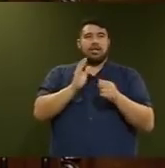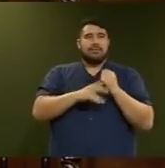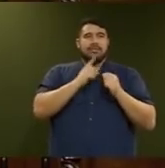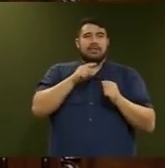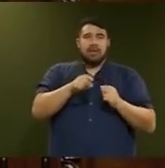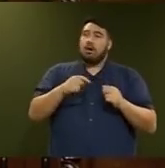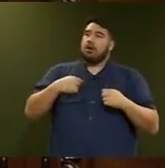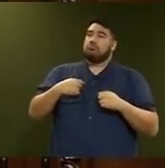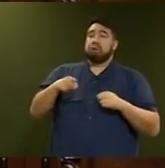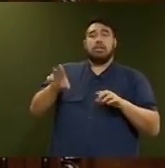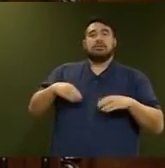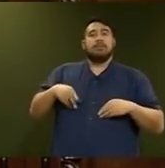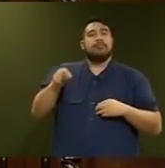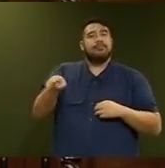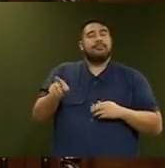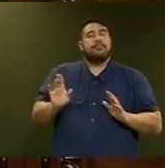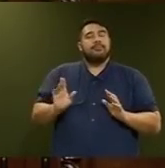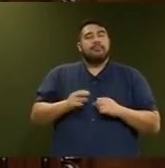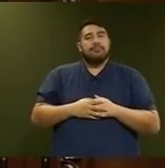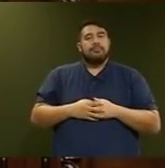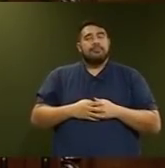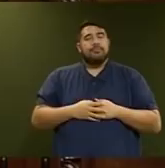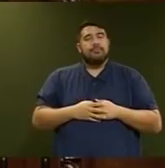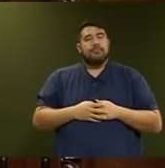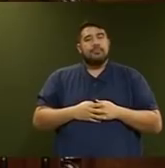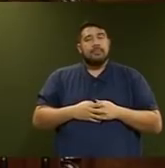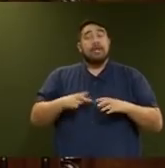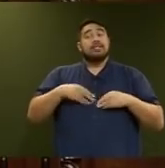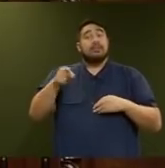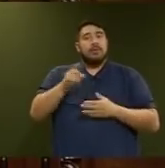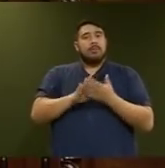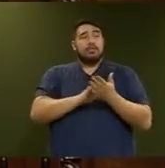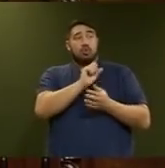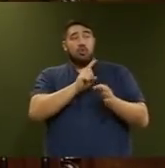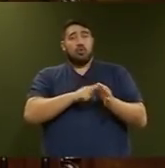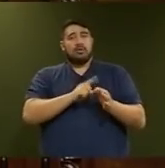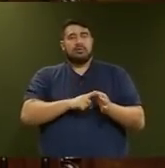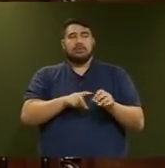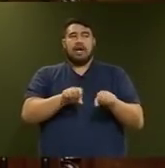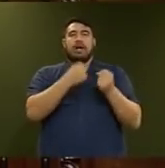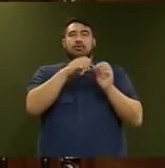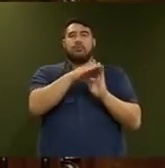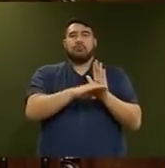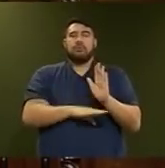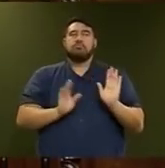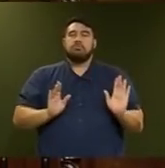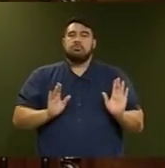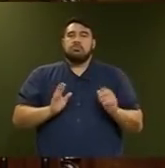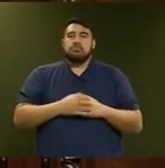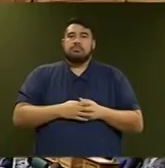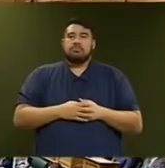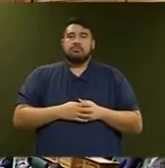and on that basis the question is out of order. The Honourable Michael Walthouse. you.